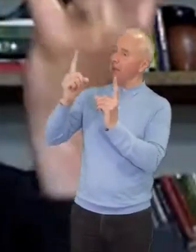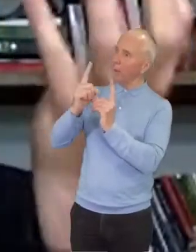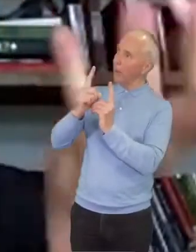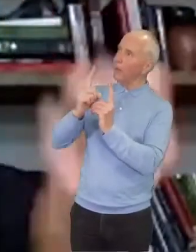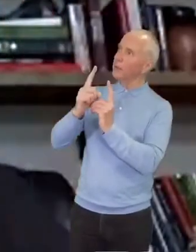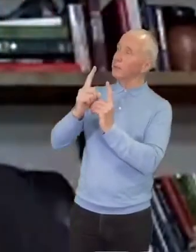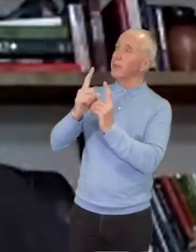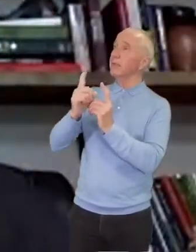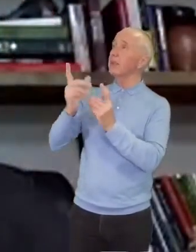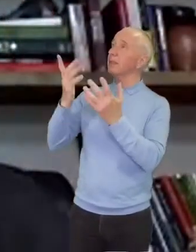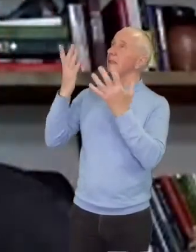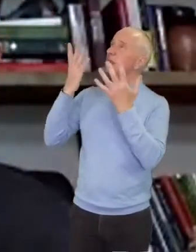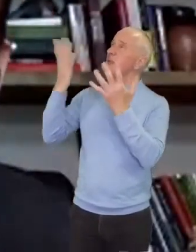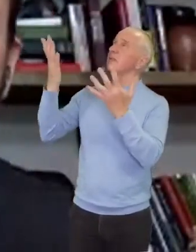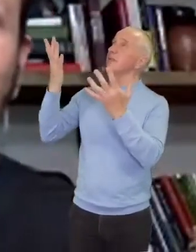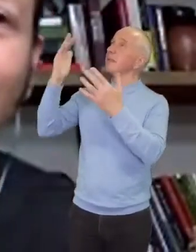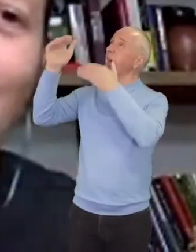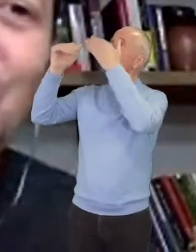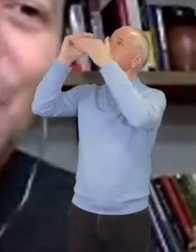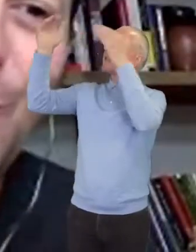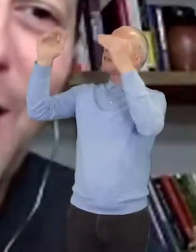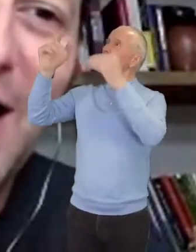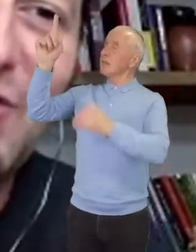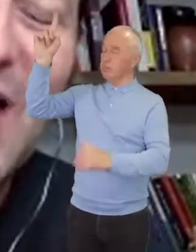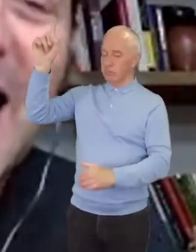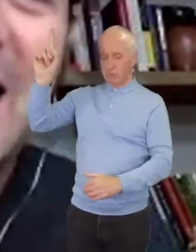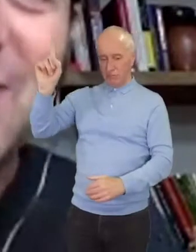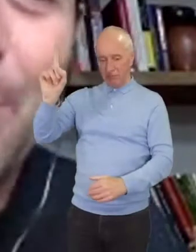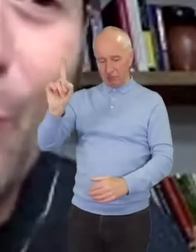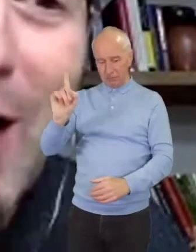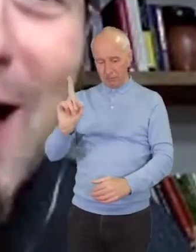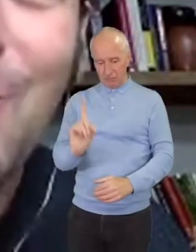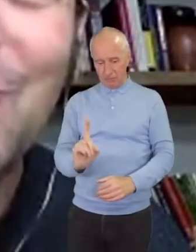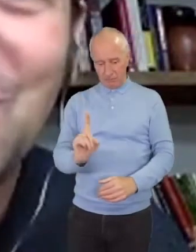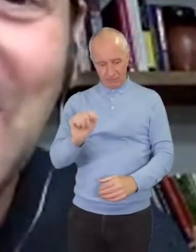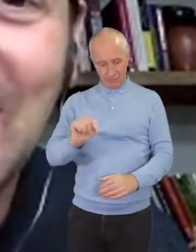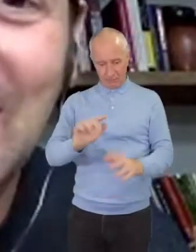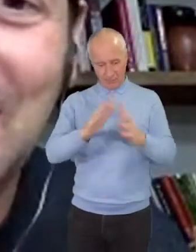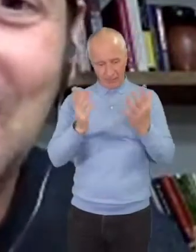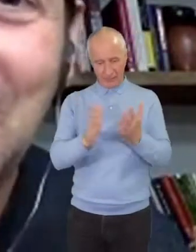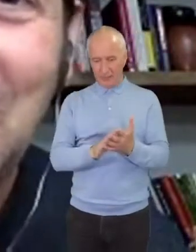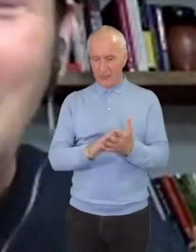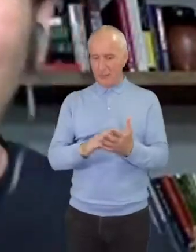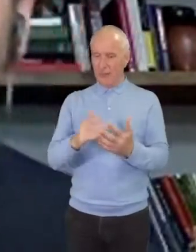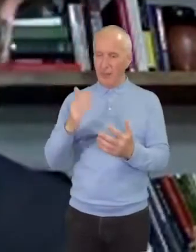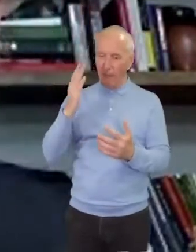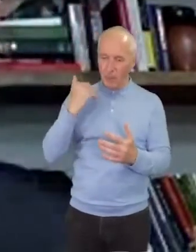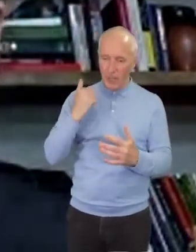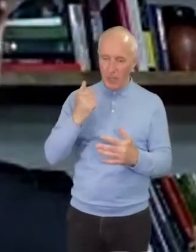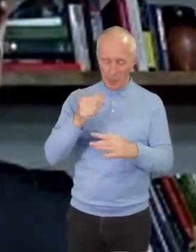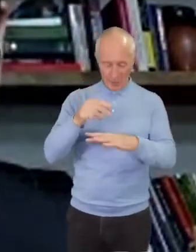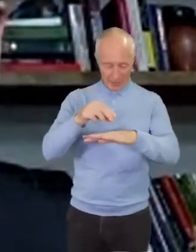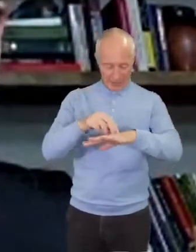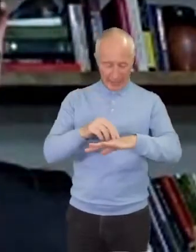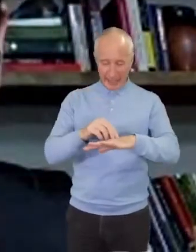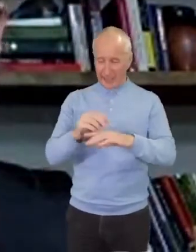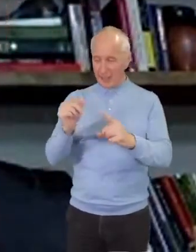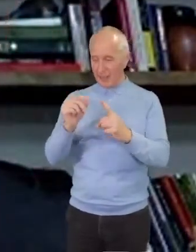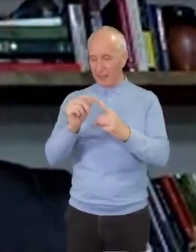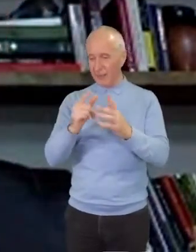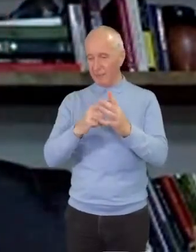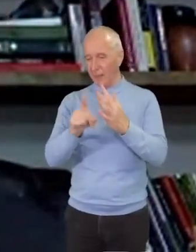leaves all the comfort of heaven and comes to us as a brown skinned, Palestinian,